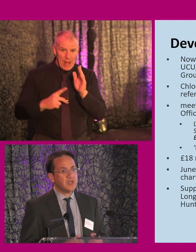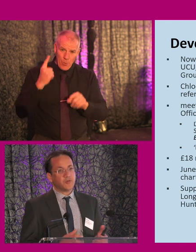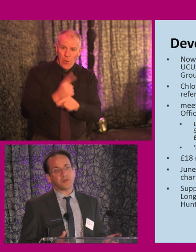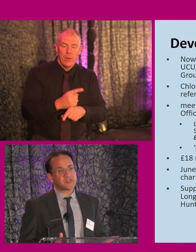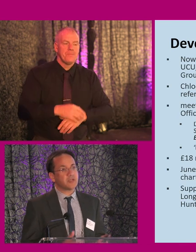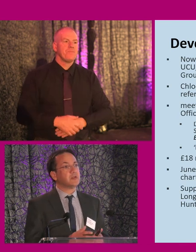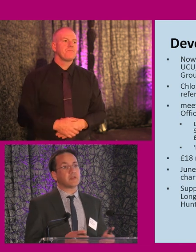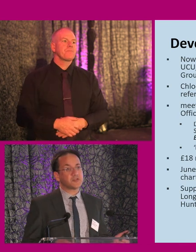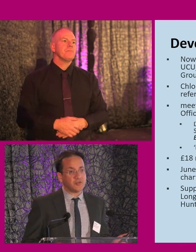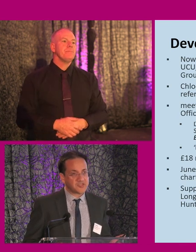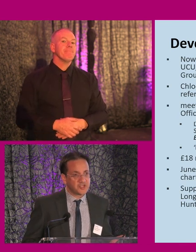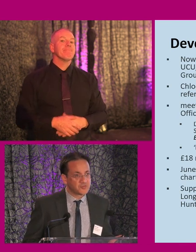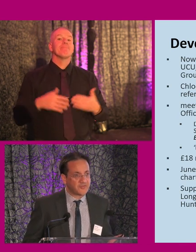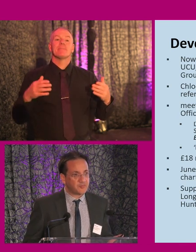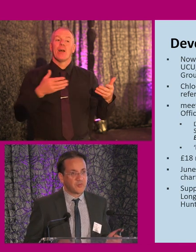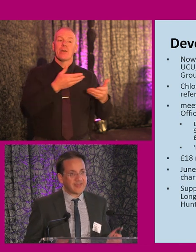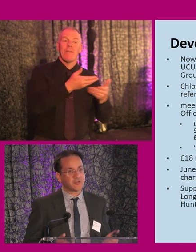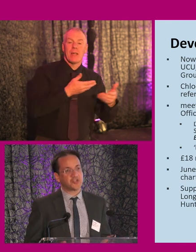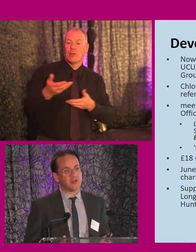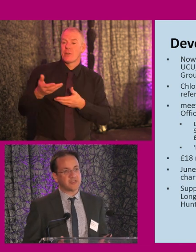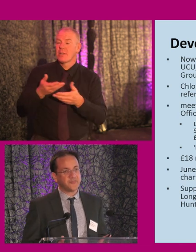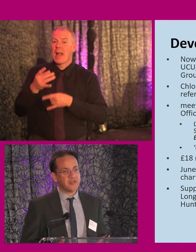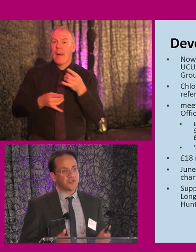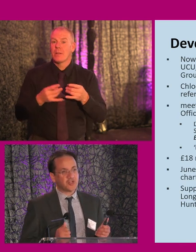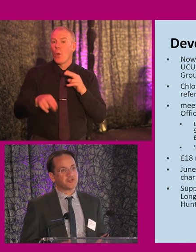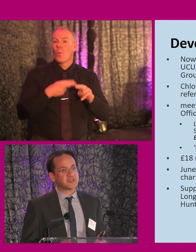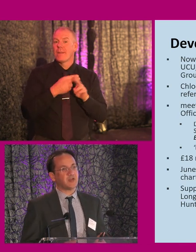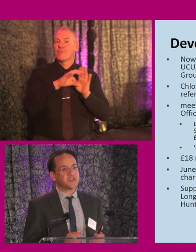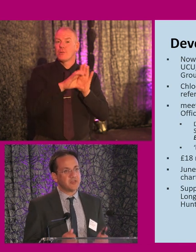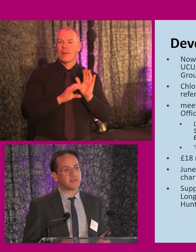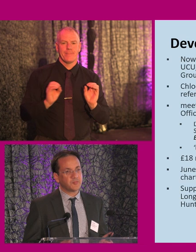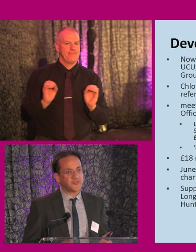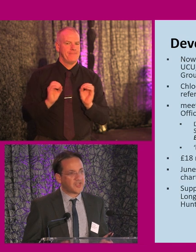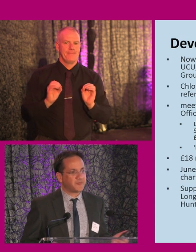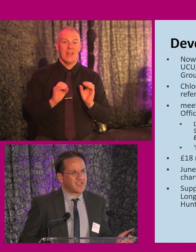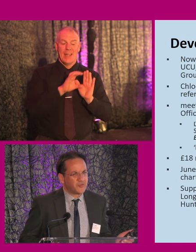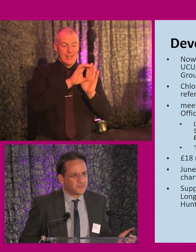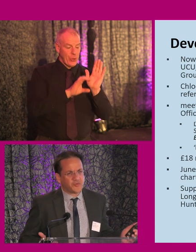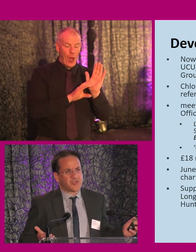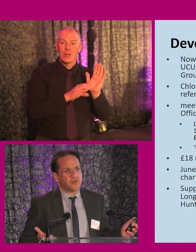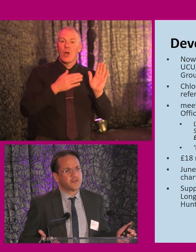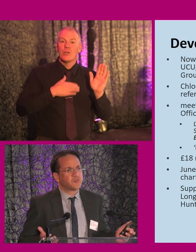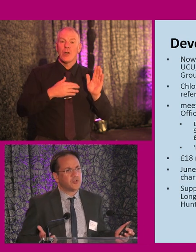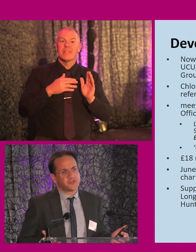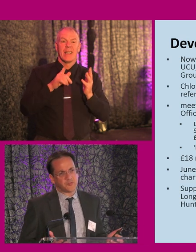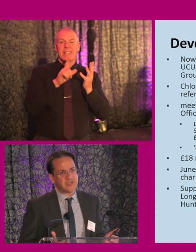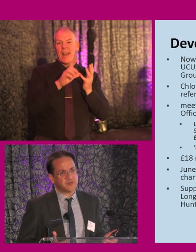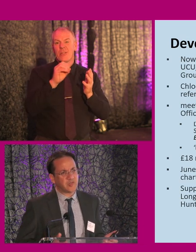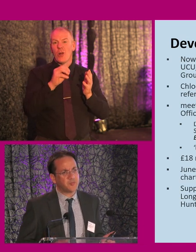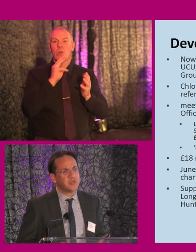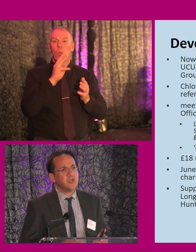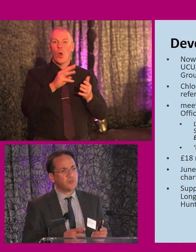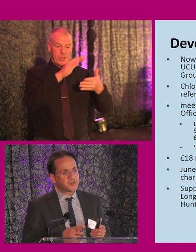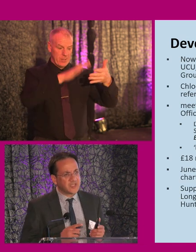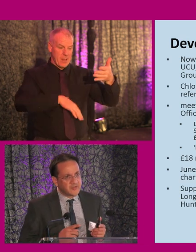do. But what I would say, none of those conversations would have happened without the Charter. The Charter itself is nothing but seven or so hundred words on a piece of